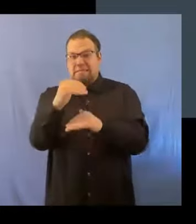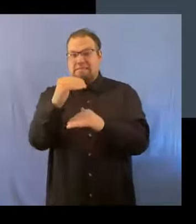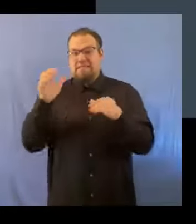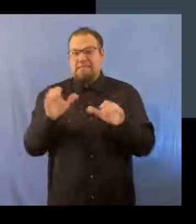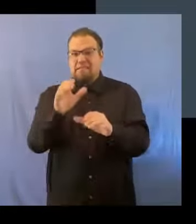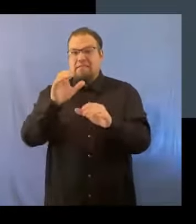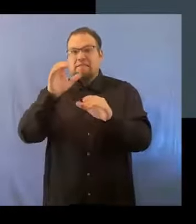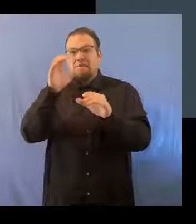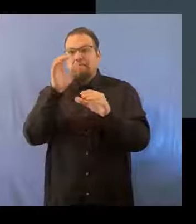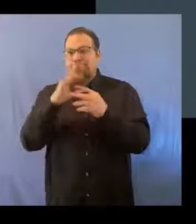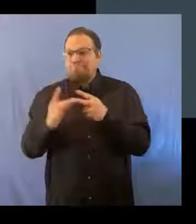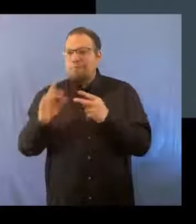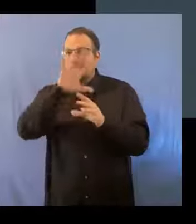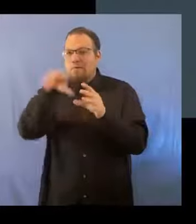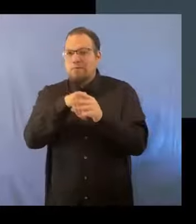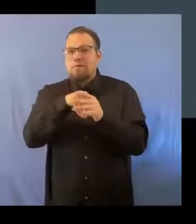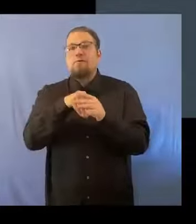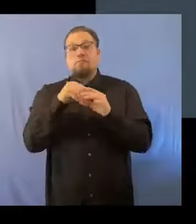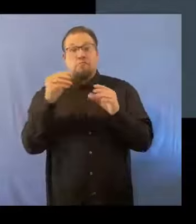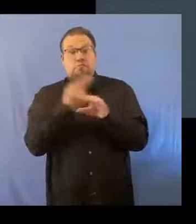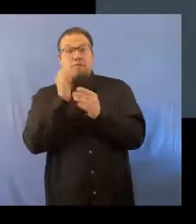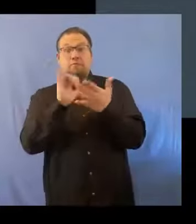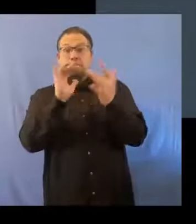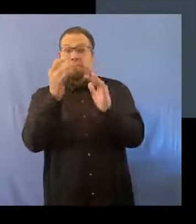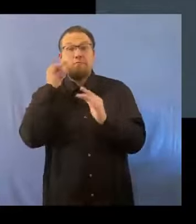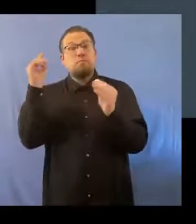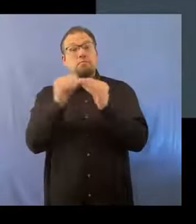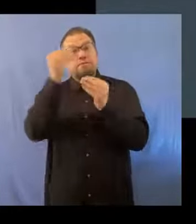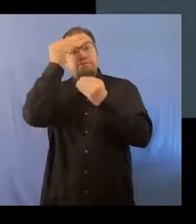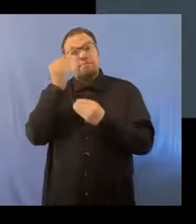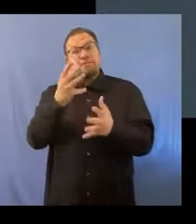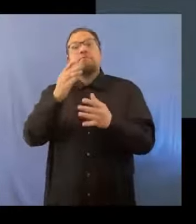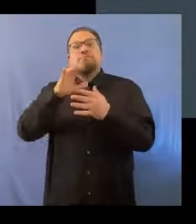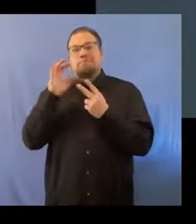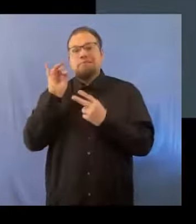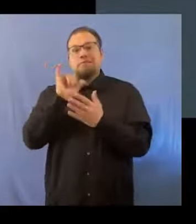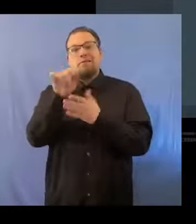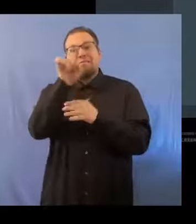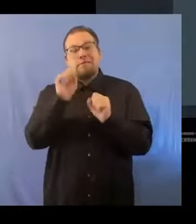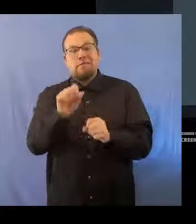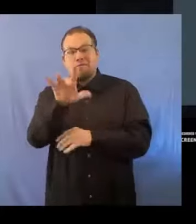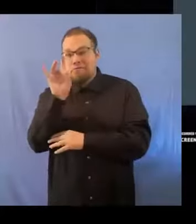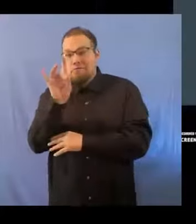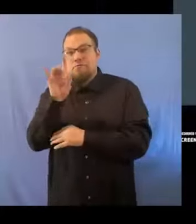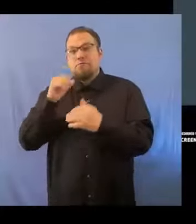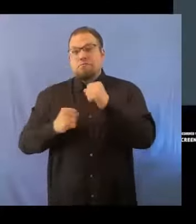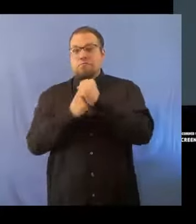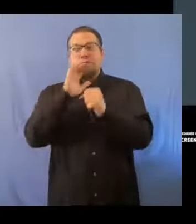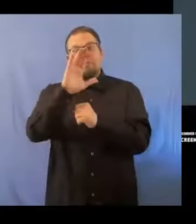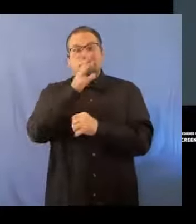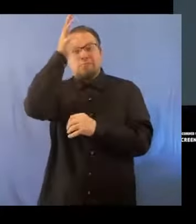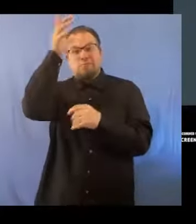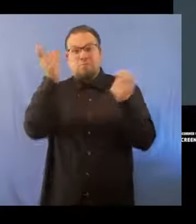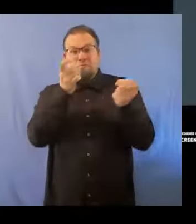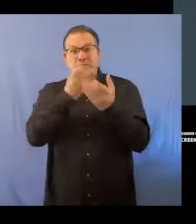options included. Please go to this website for additional information and options you could choose to support your parental control features from home.